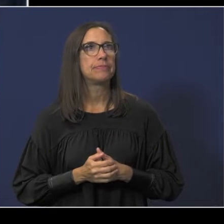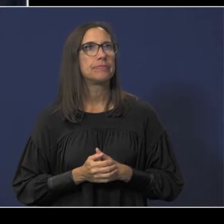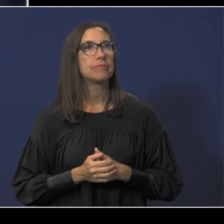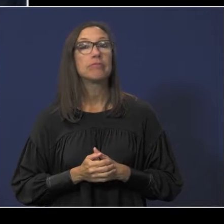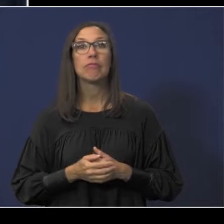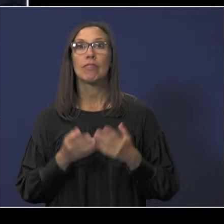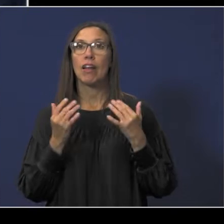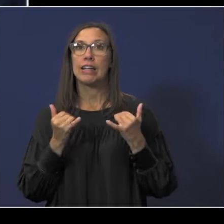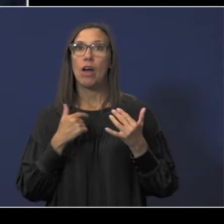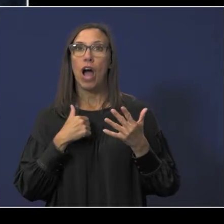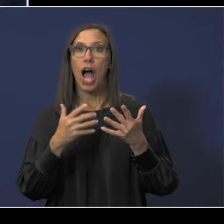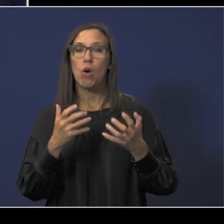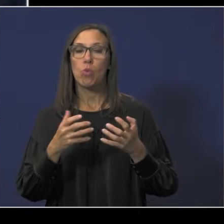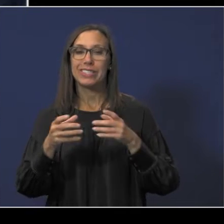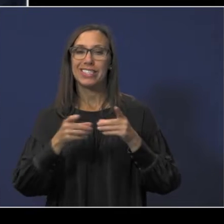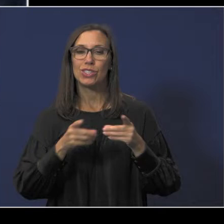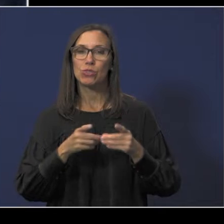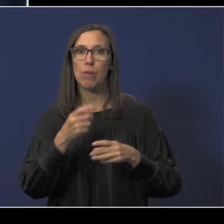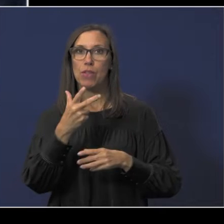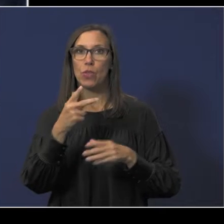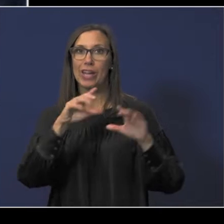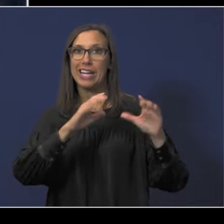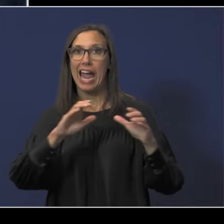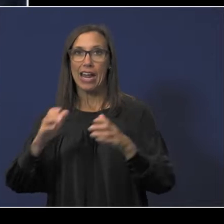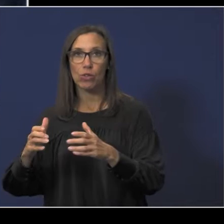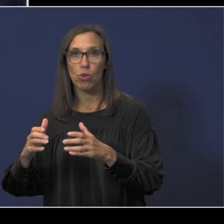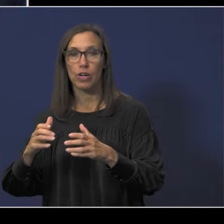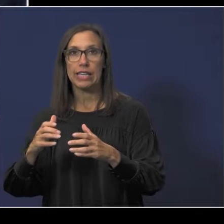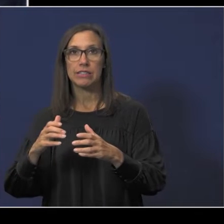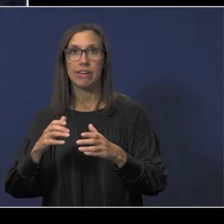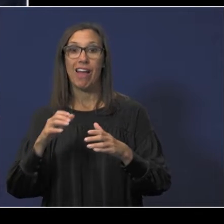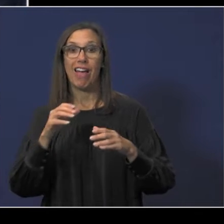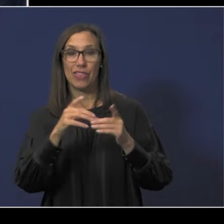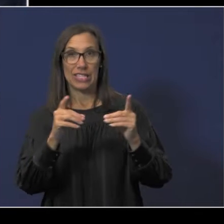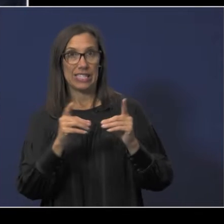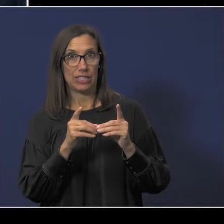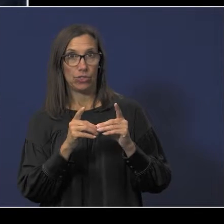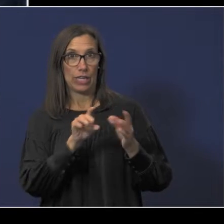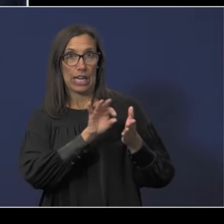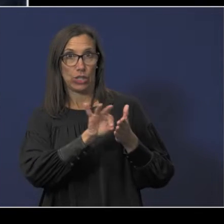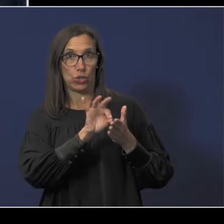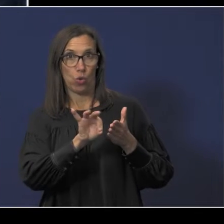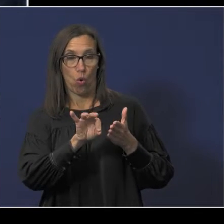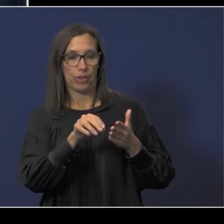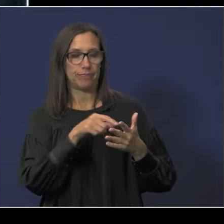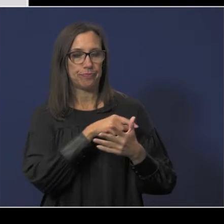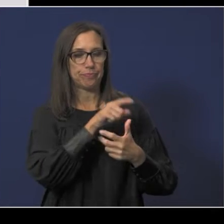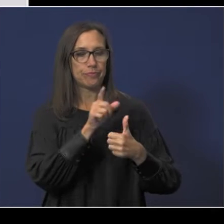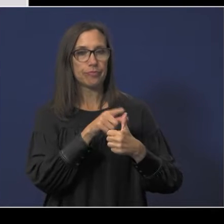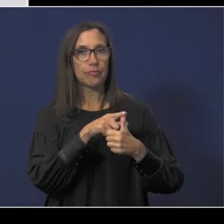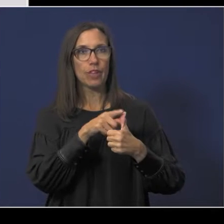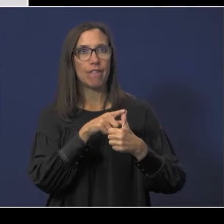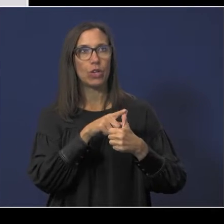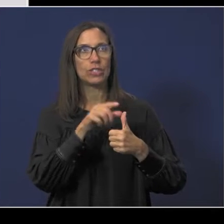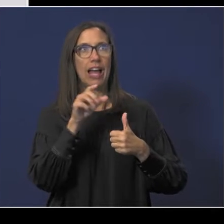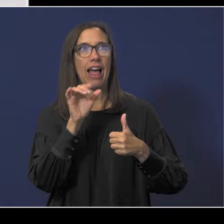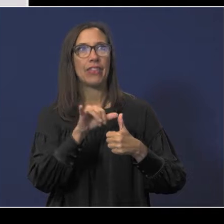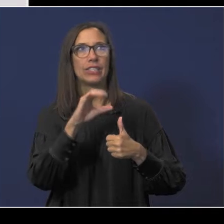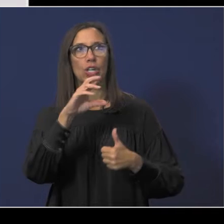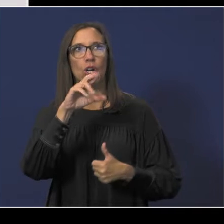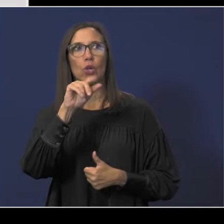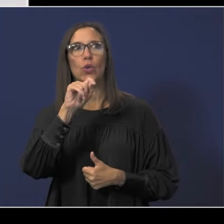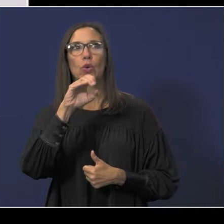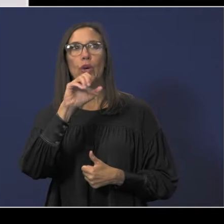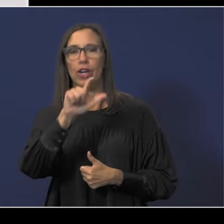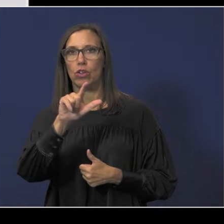At this time, I would like to describe the three categories of indicators that the district is scored on. The first category is the critical indicators,